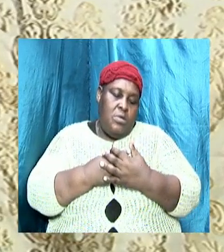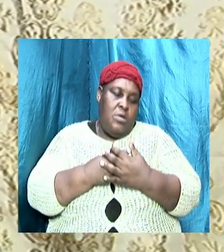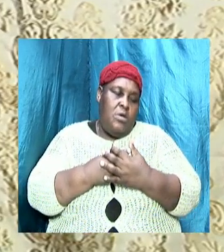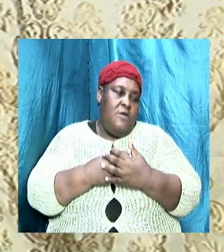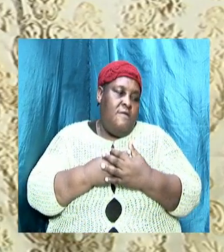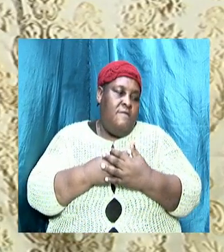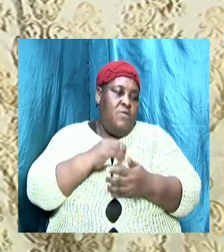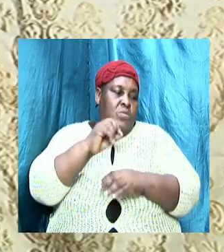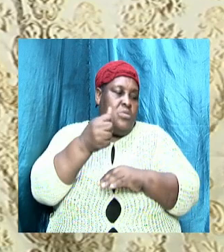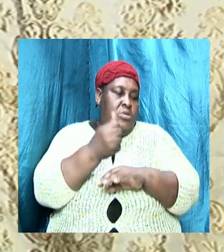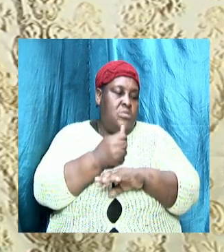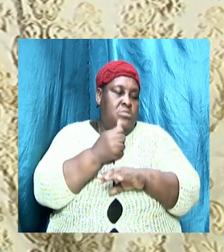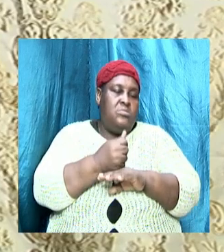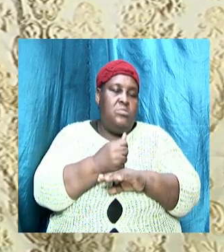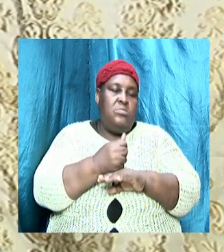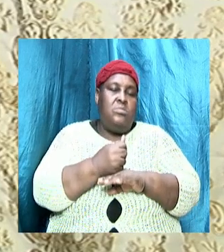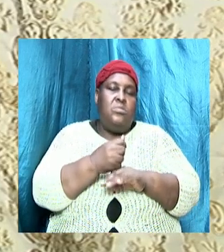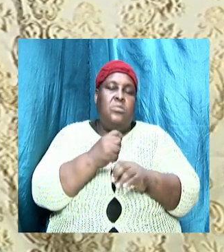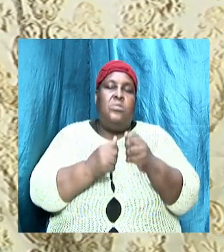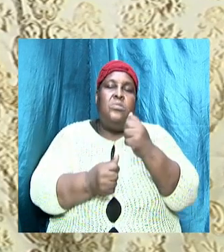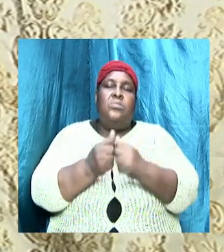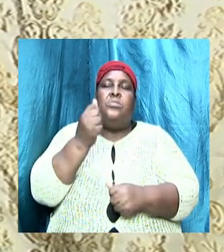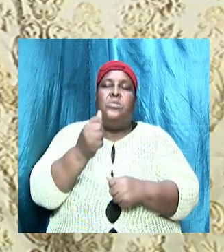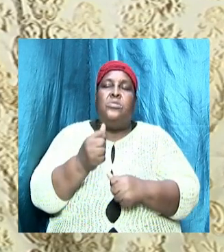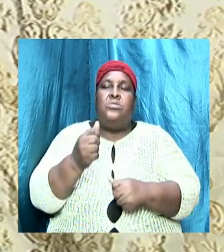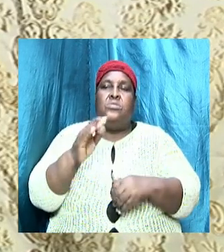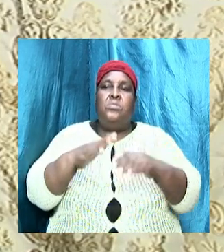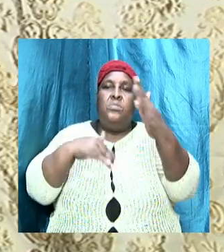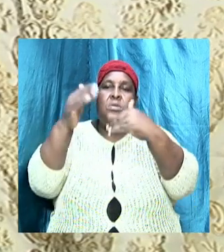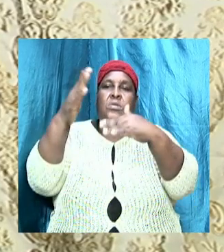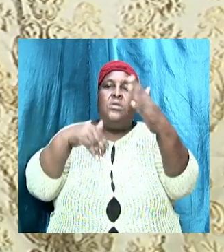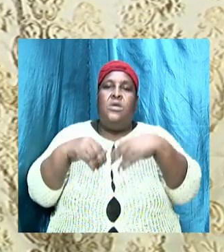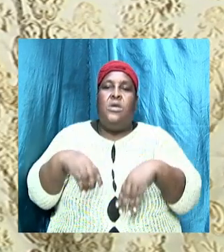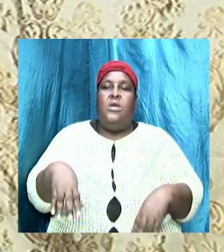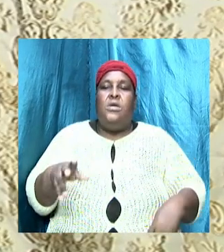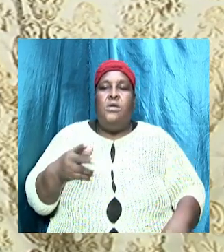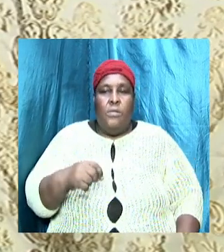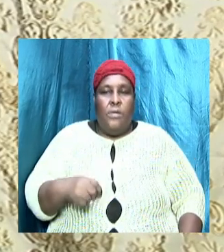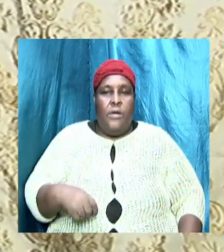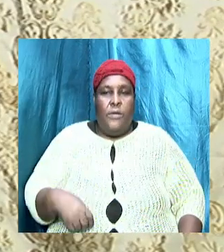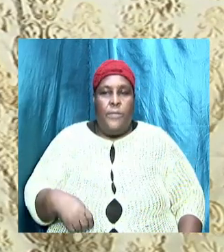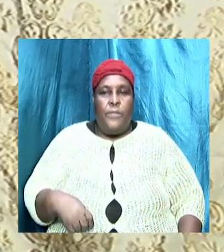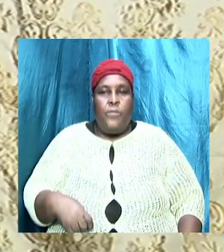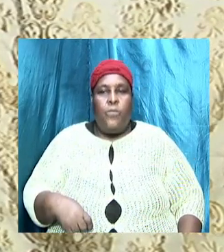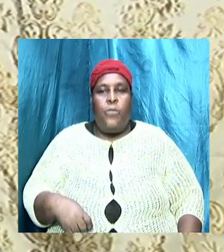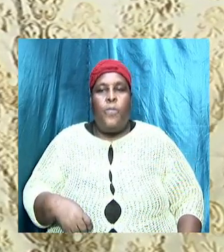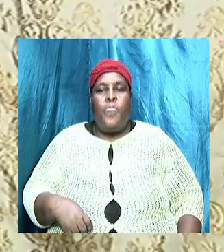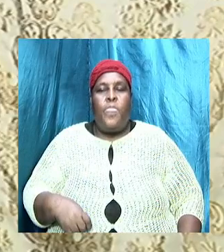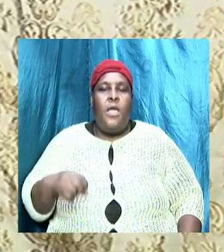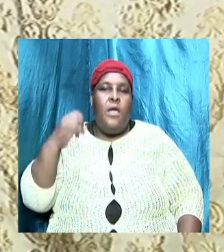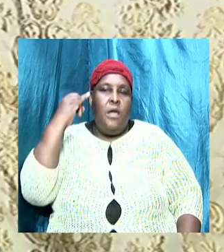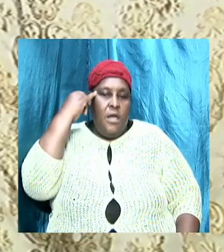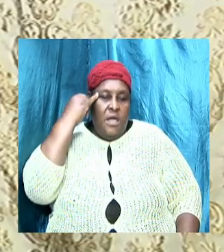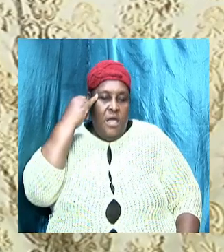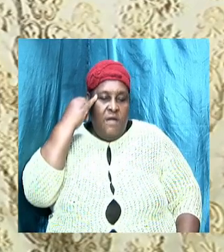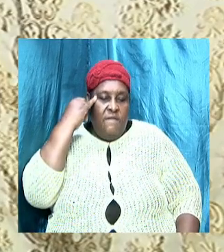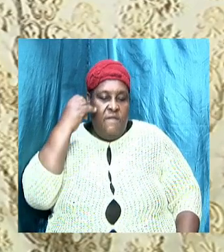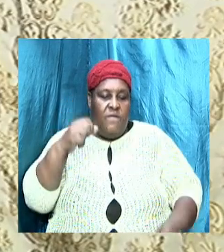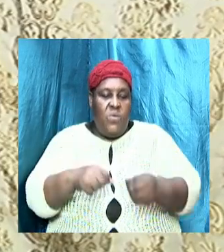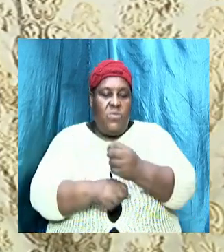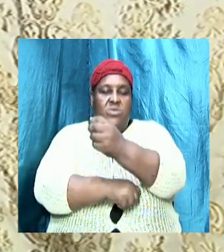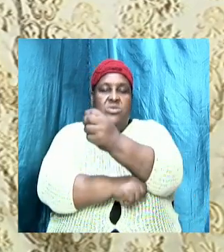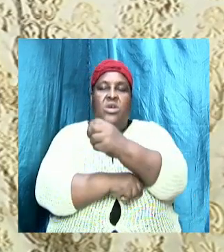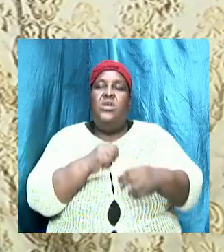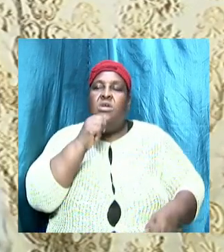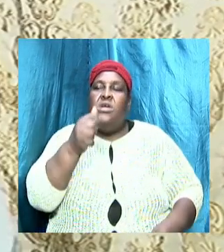to build I want you to know that if the foundation is not sure if the foundation